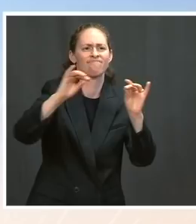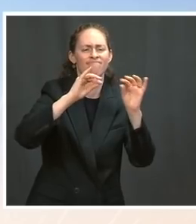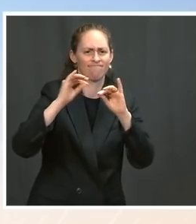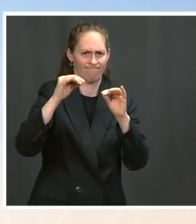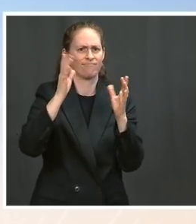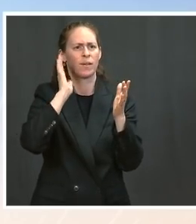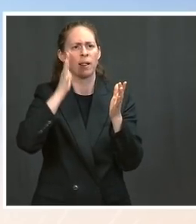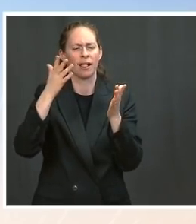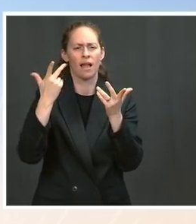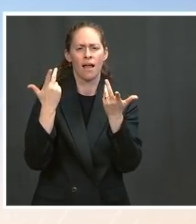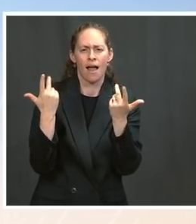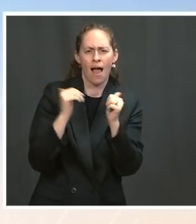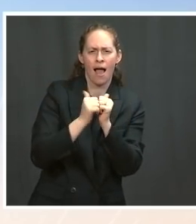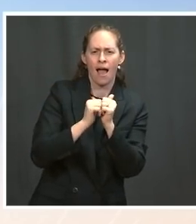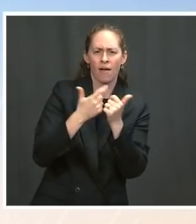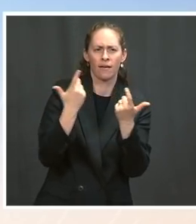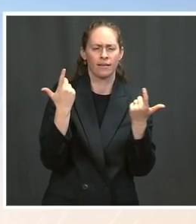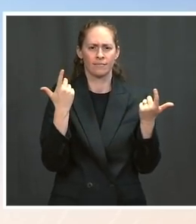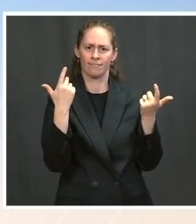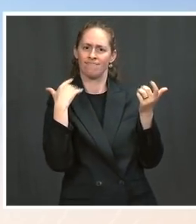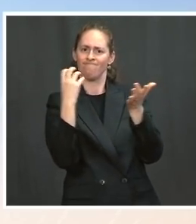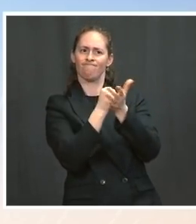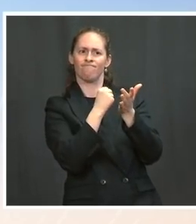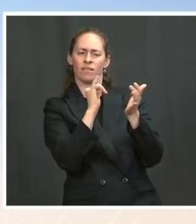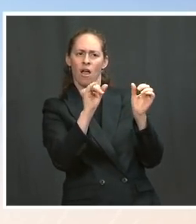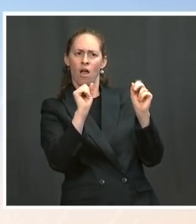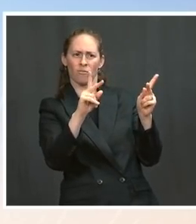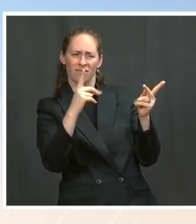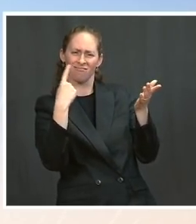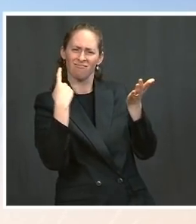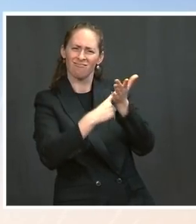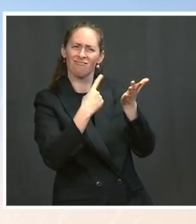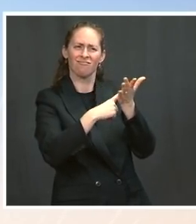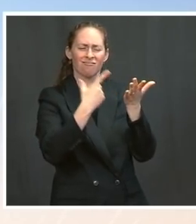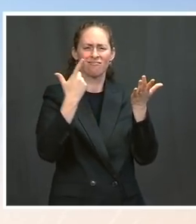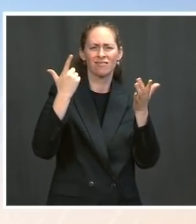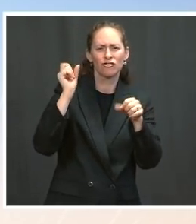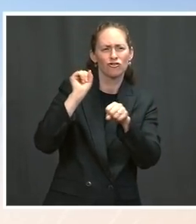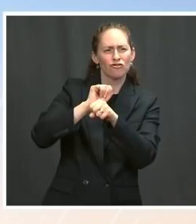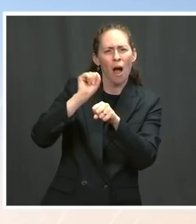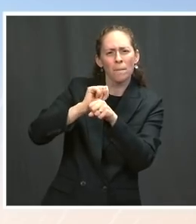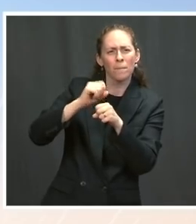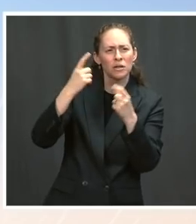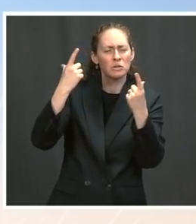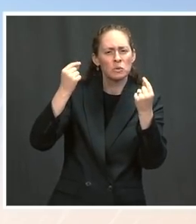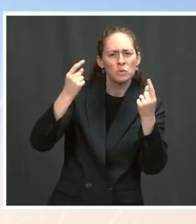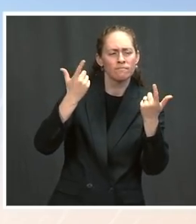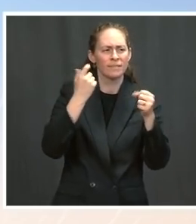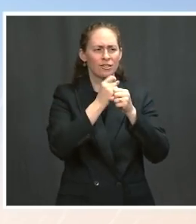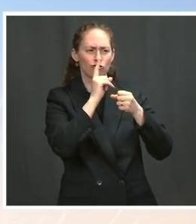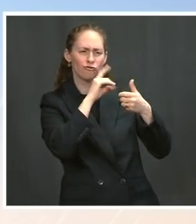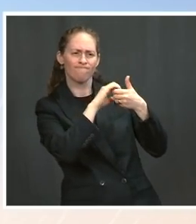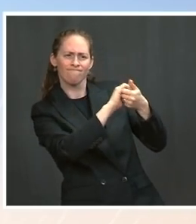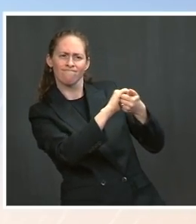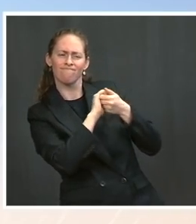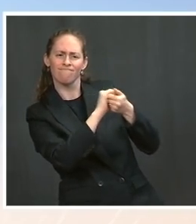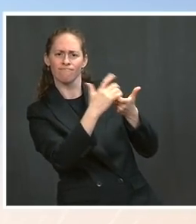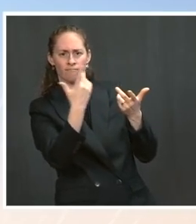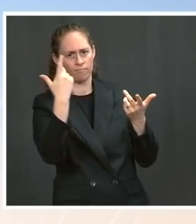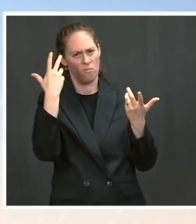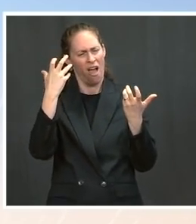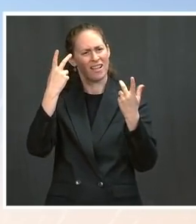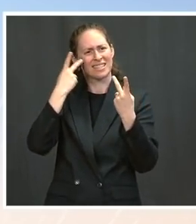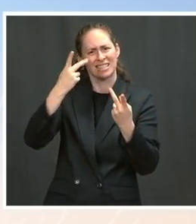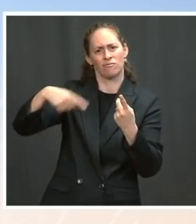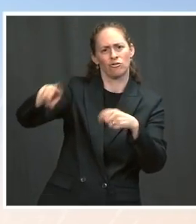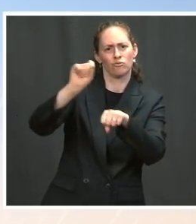discuss the American jobs plan, discuss ways we can work together on putting people back to work. But we've always felt, as you heard Secretary